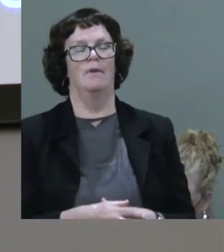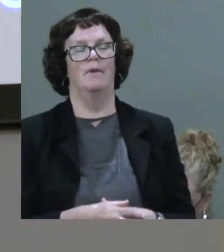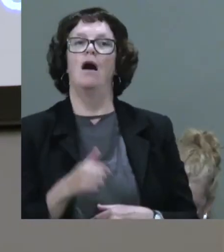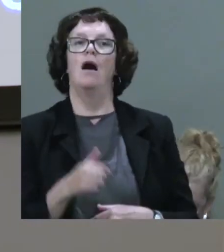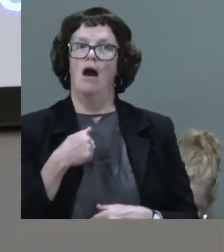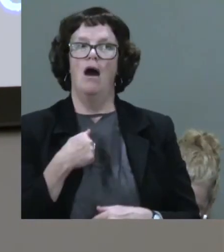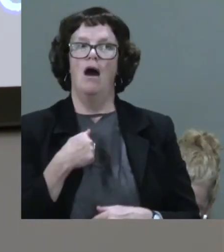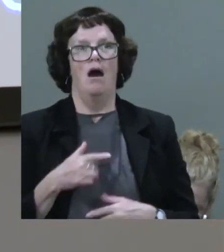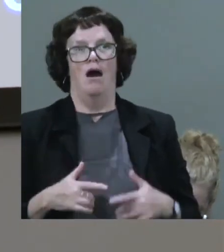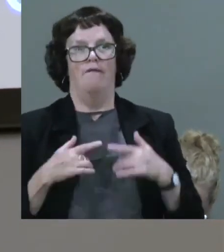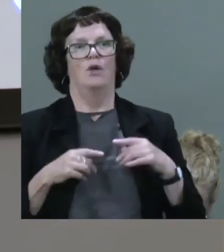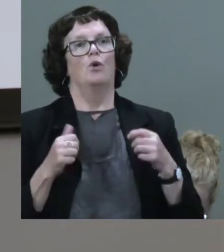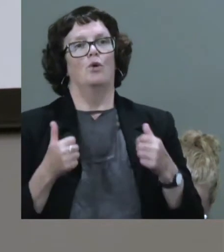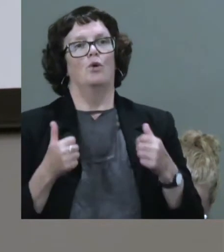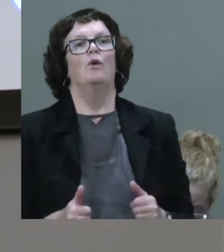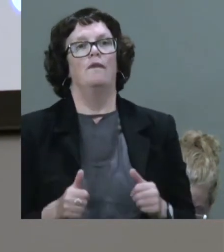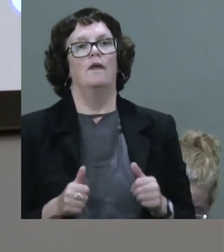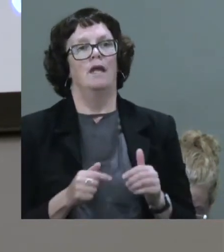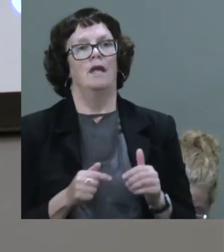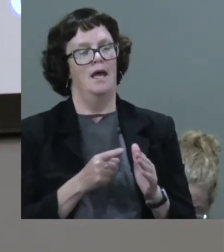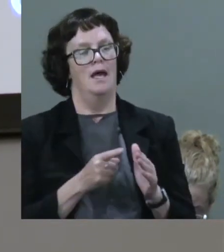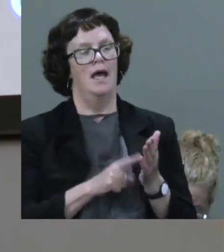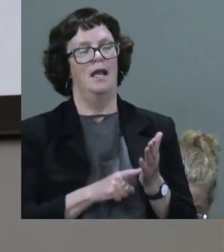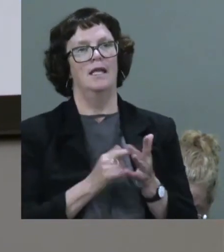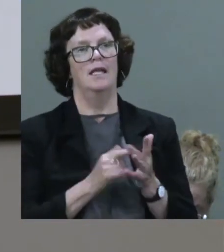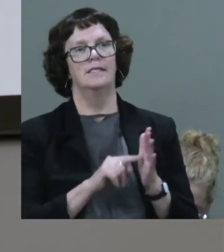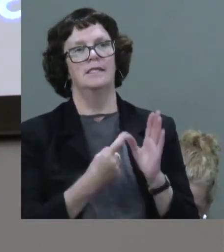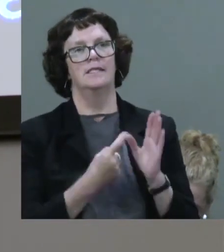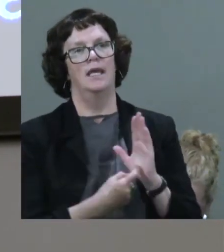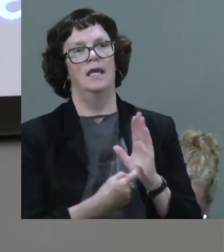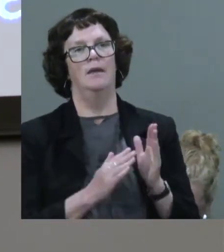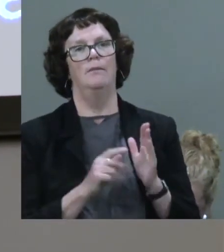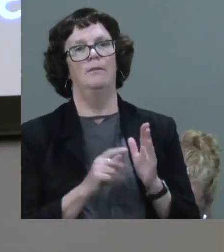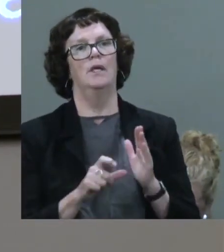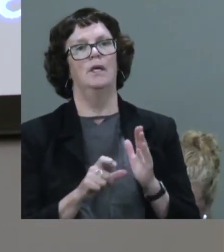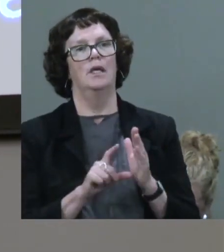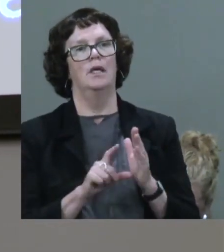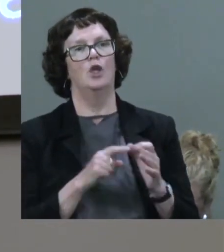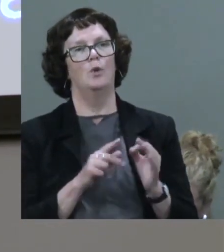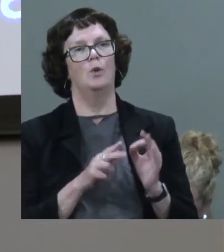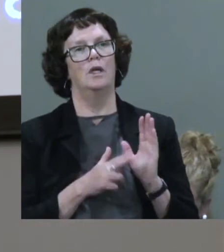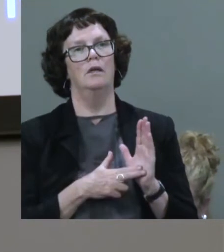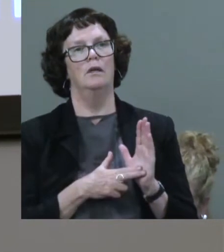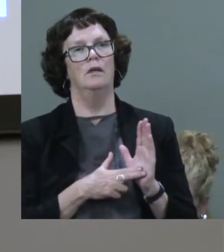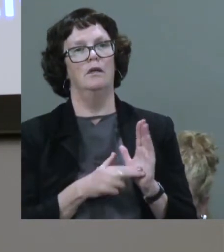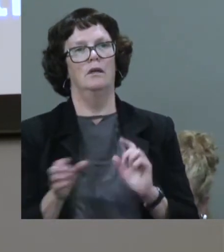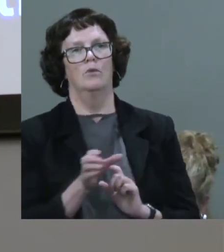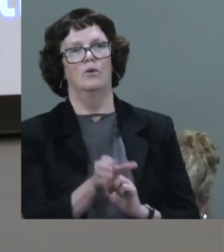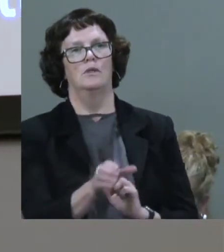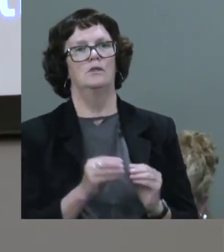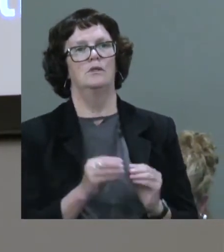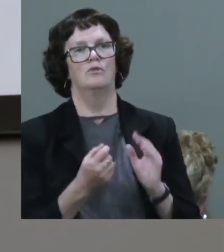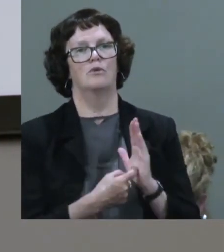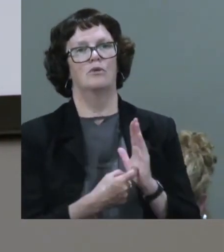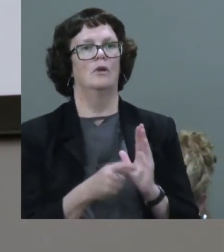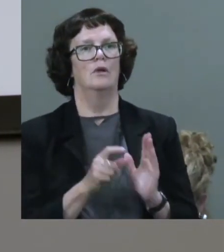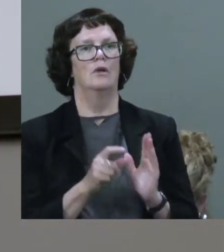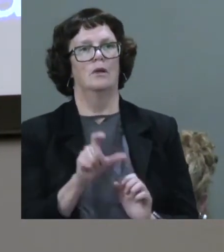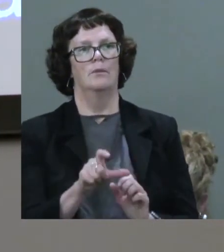appointed to the role of Royal Commissioner. He's one of the few people that do heart me, hearten me, that have been appointed to those roles.